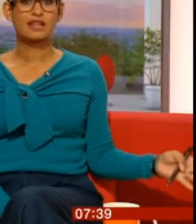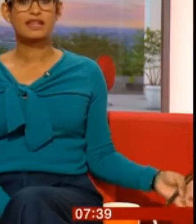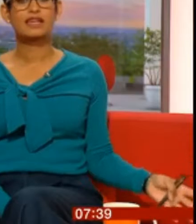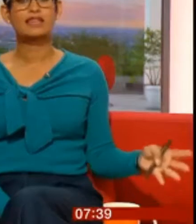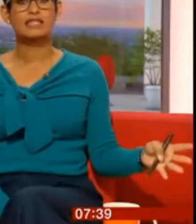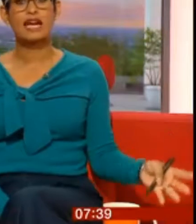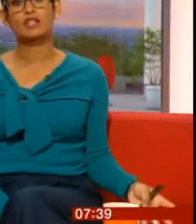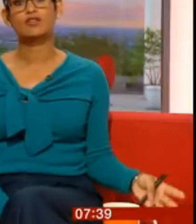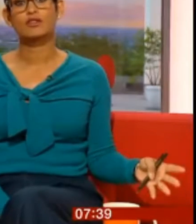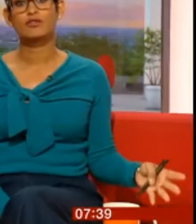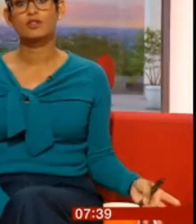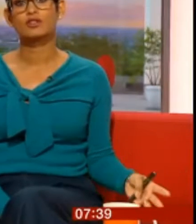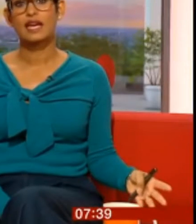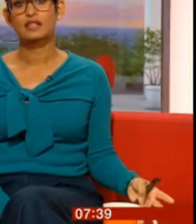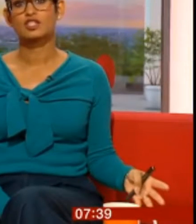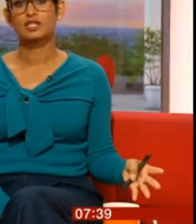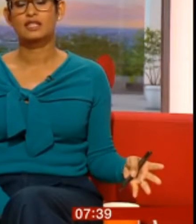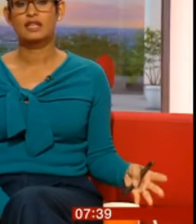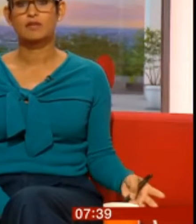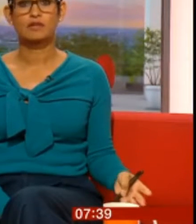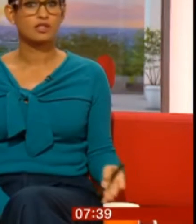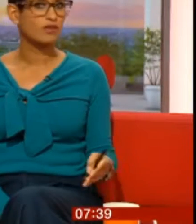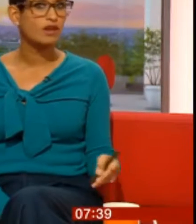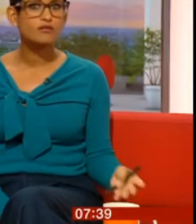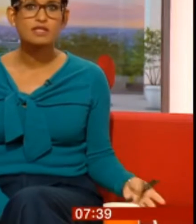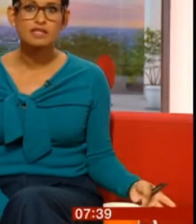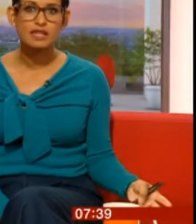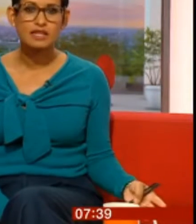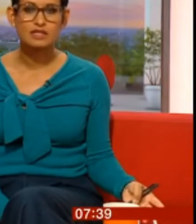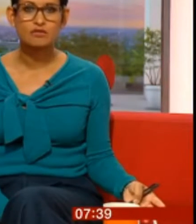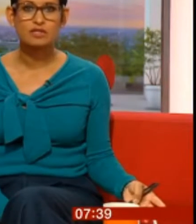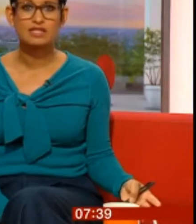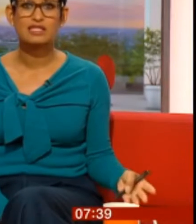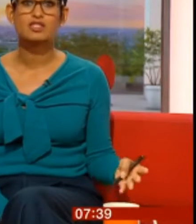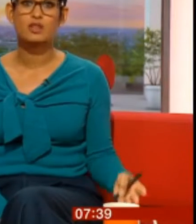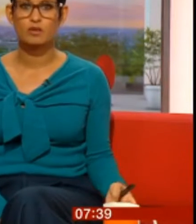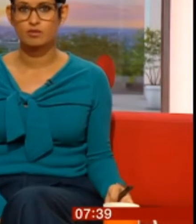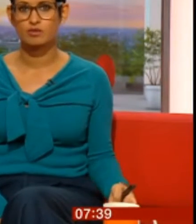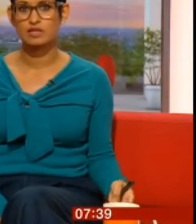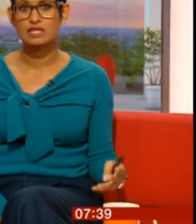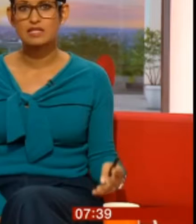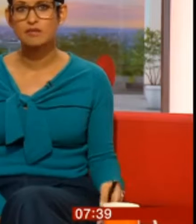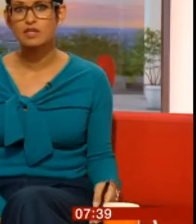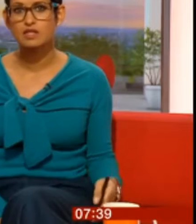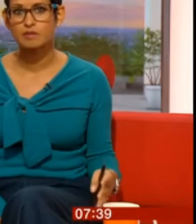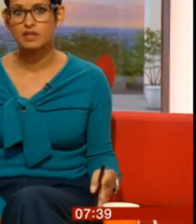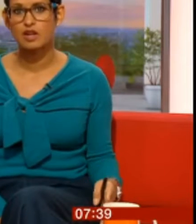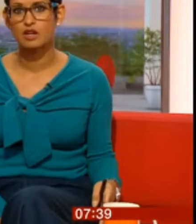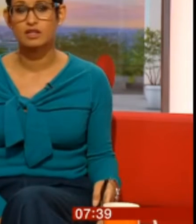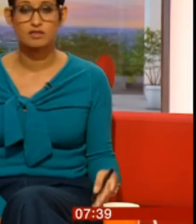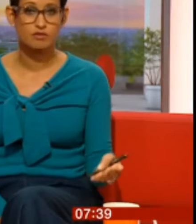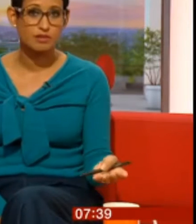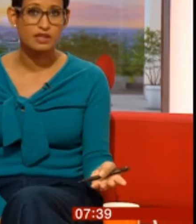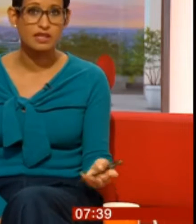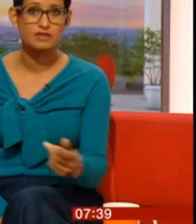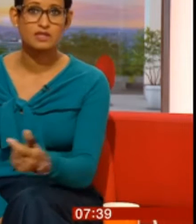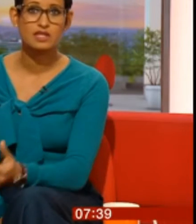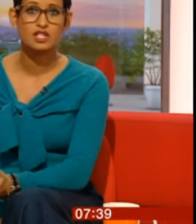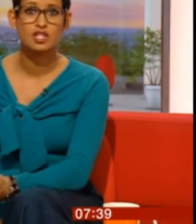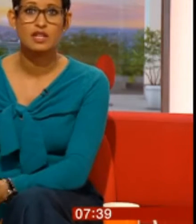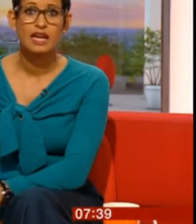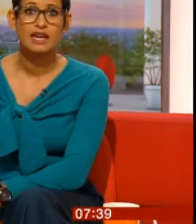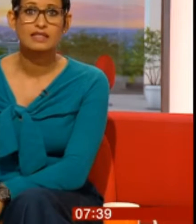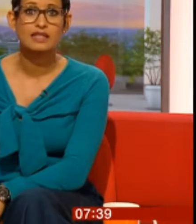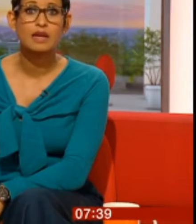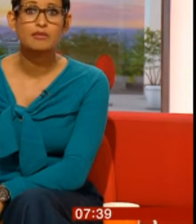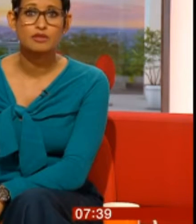is it to have clear and accurate food allergy labelling? You've heard recent cases recently. It's so important. And it's something that's been highlighted. Remember the case of